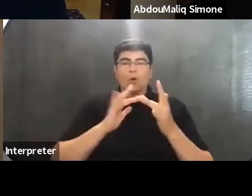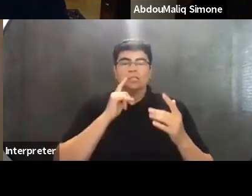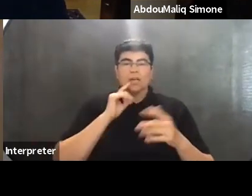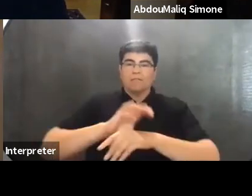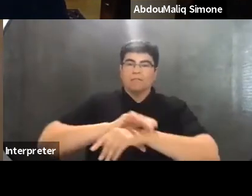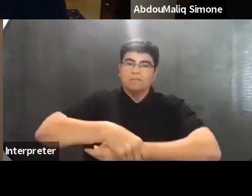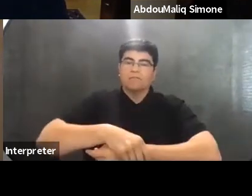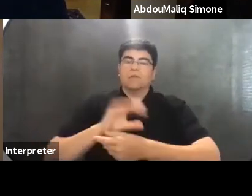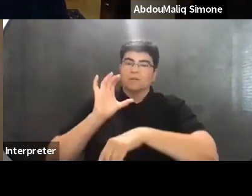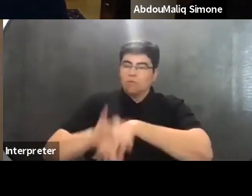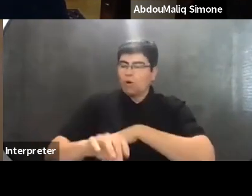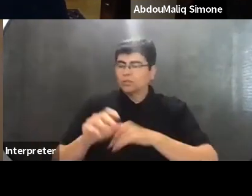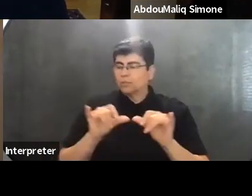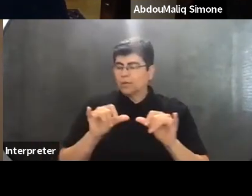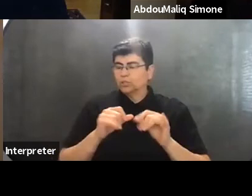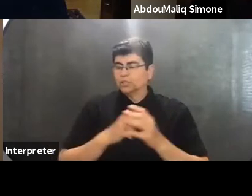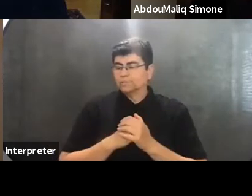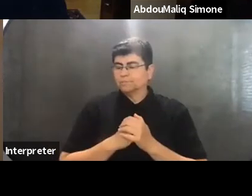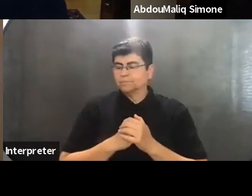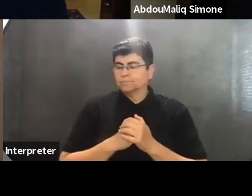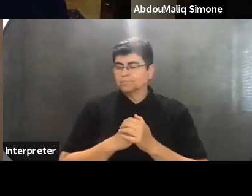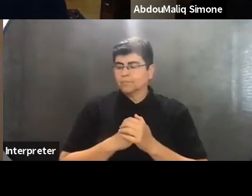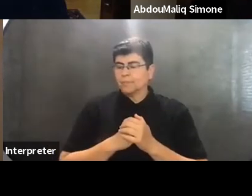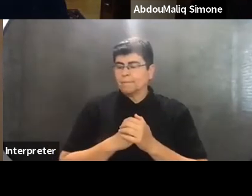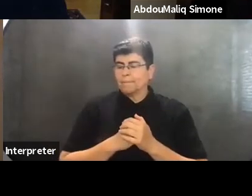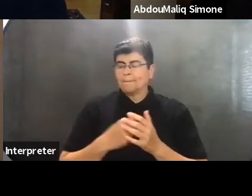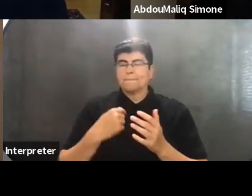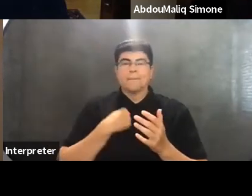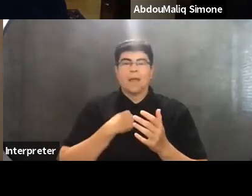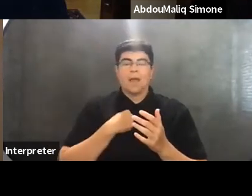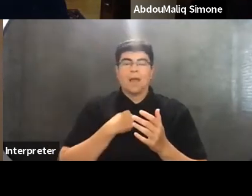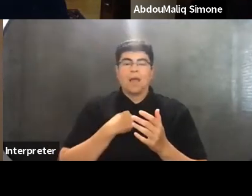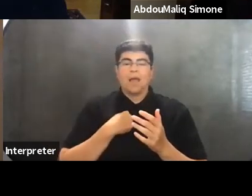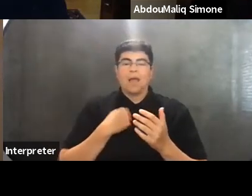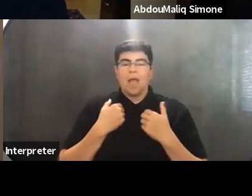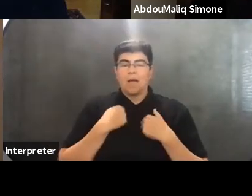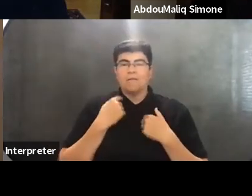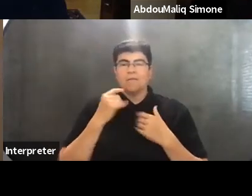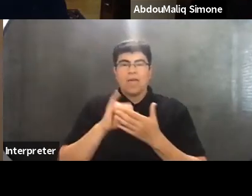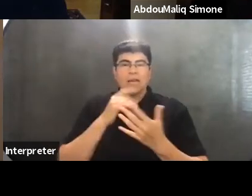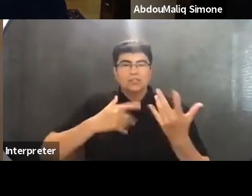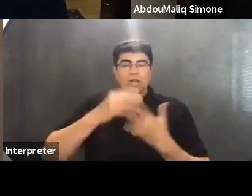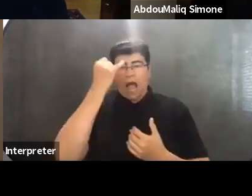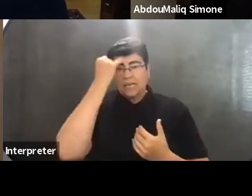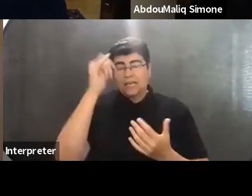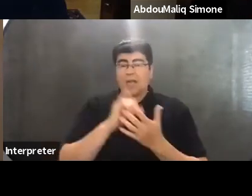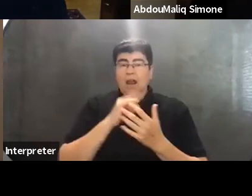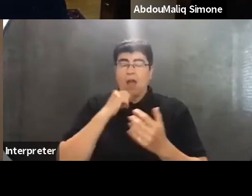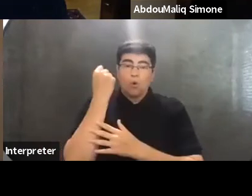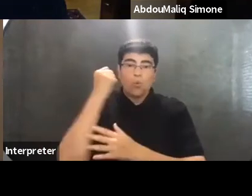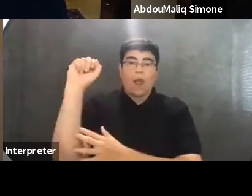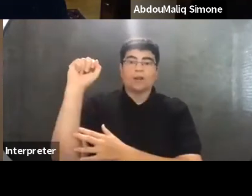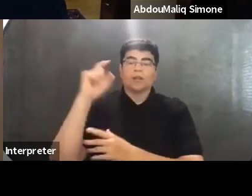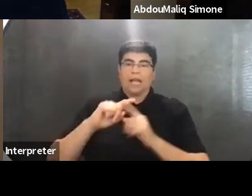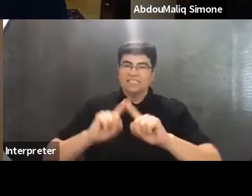measures. But on the other hand, what has also circulated are ideas, um, that are radical and, and